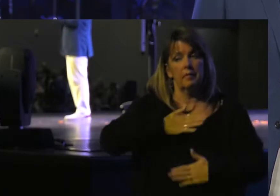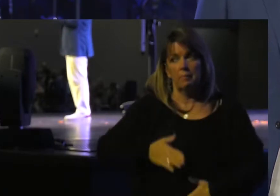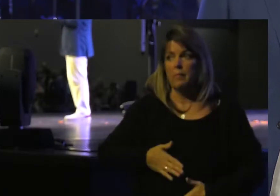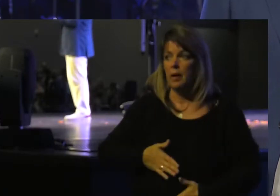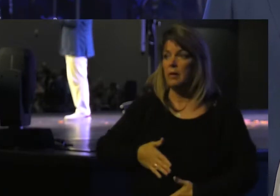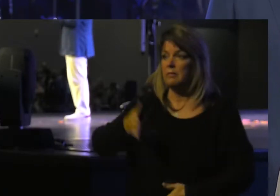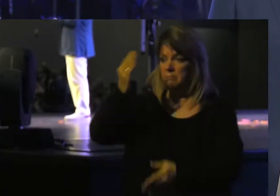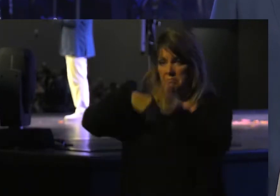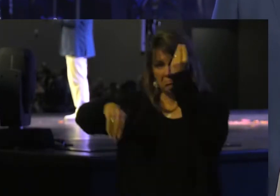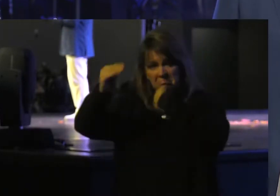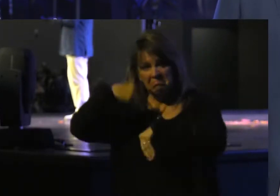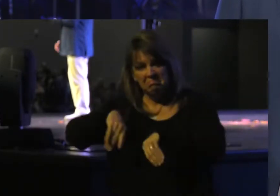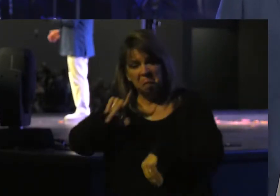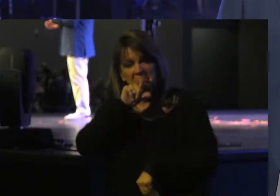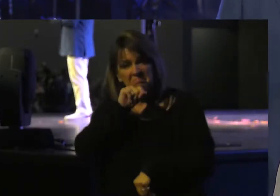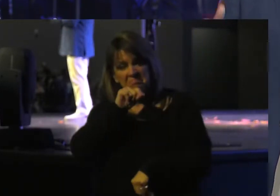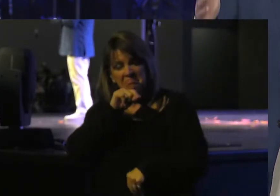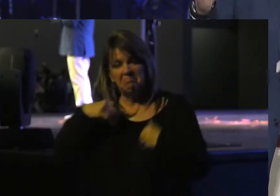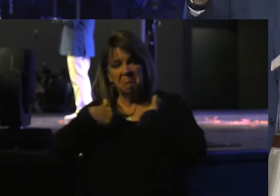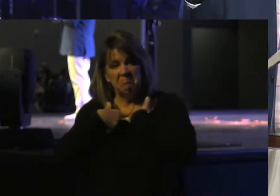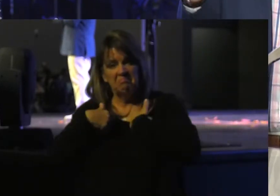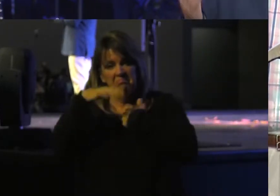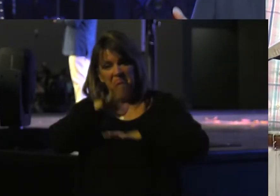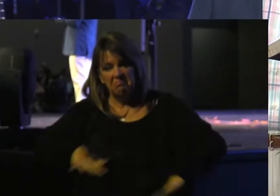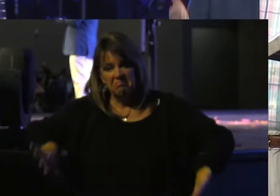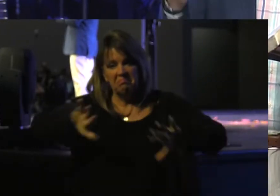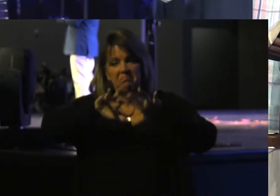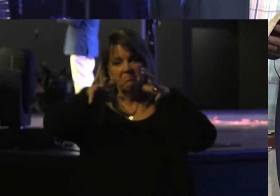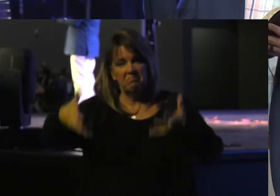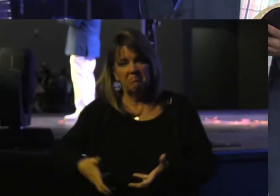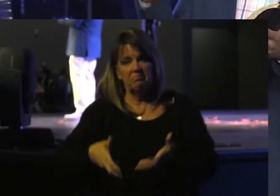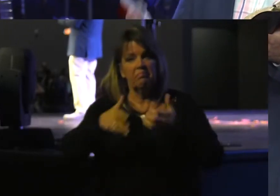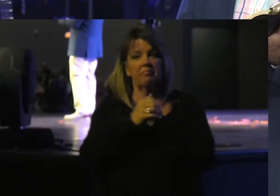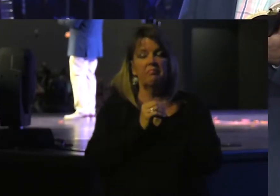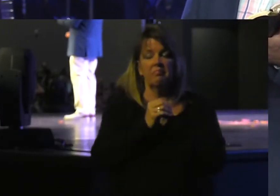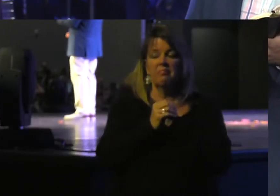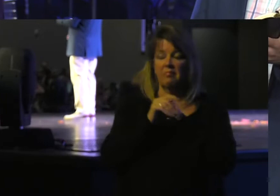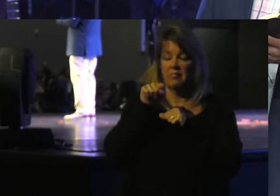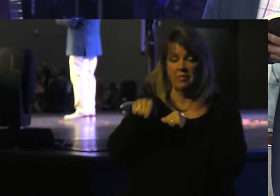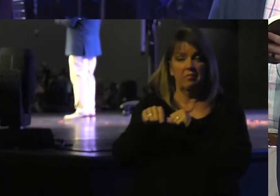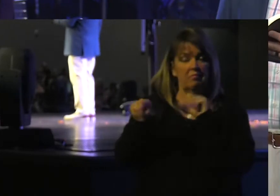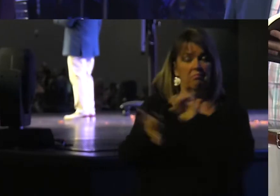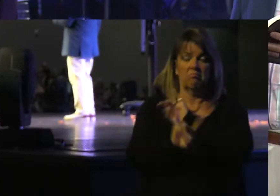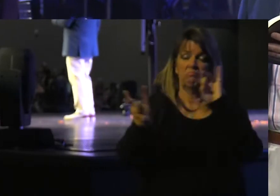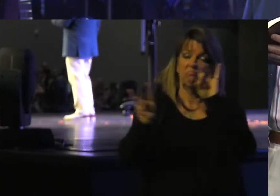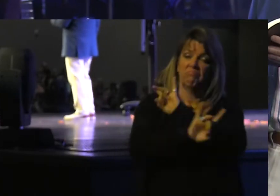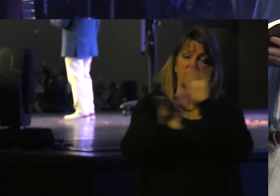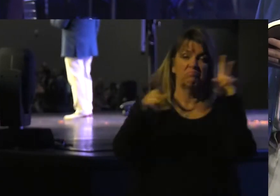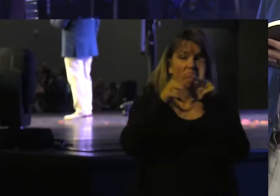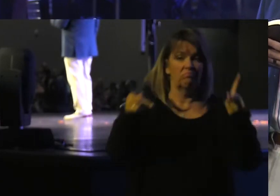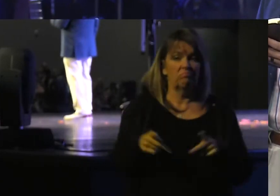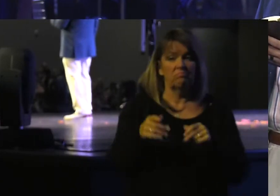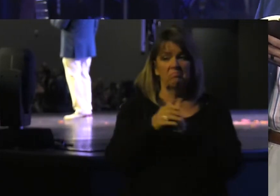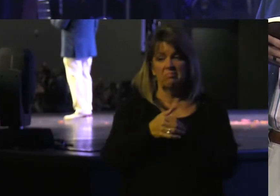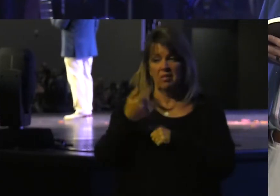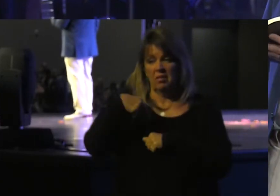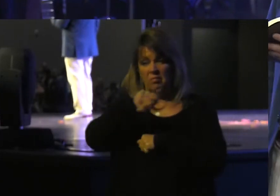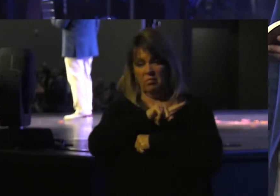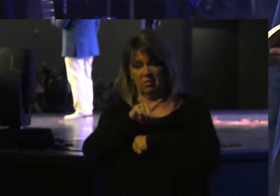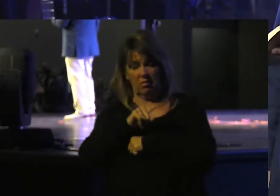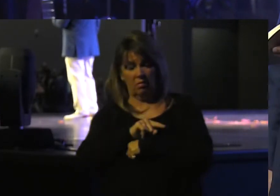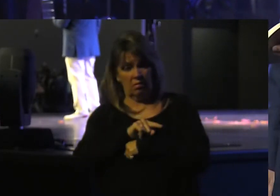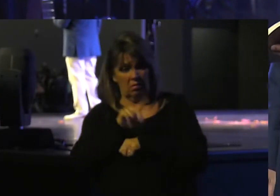birds of the air, And the beasts of the earth. And I will make this city a horror, A thing to be hissed at. Everyone who passes by it will be